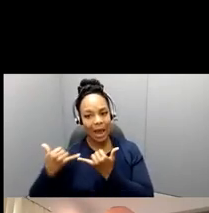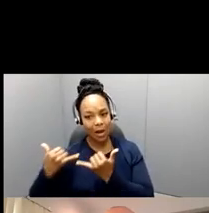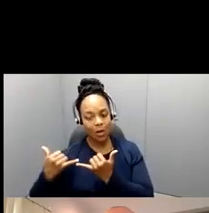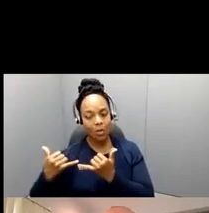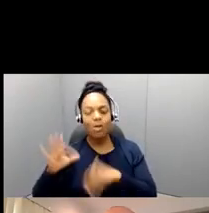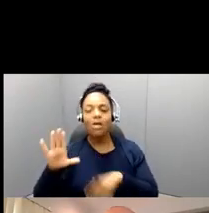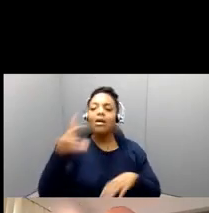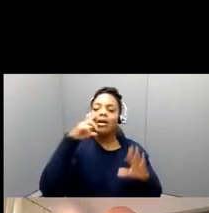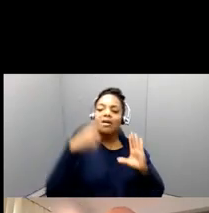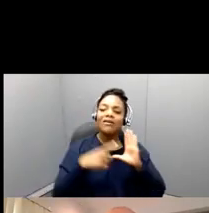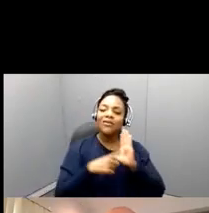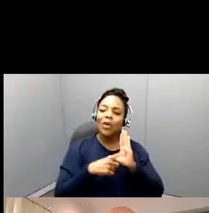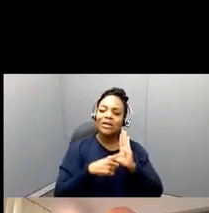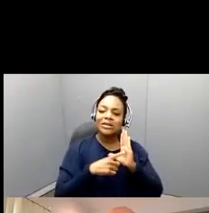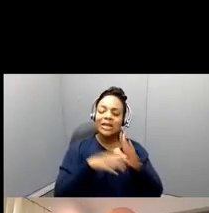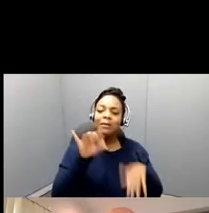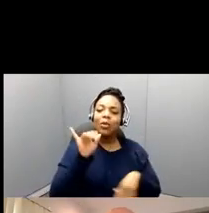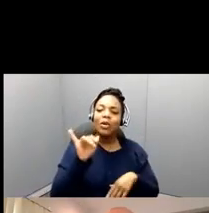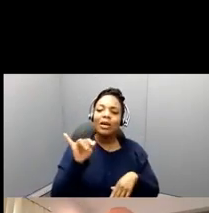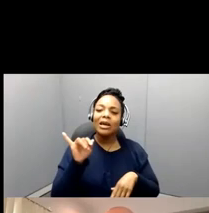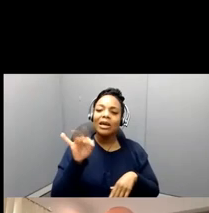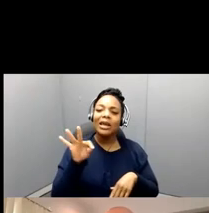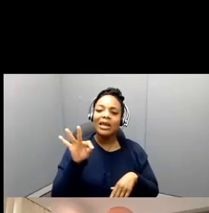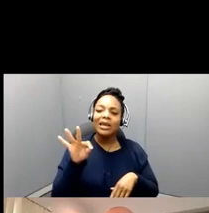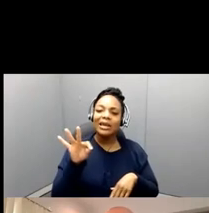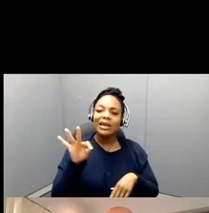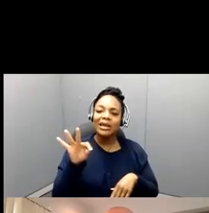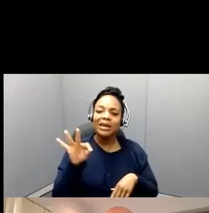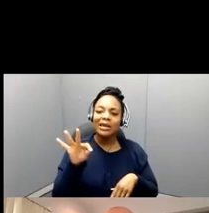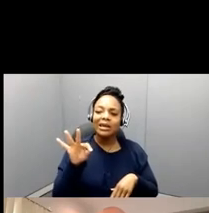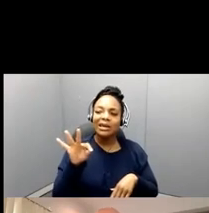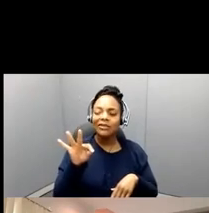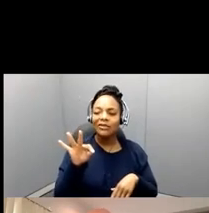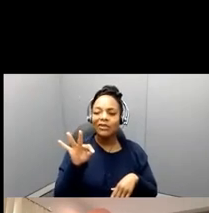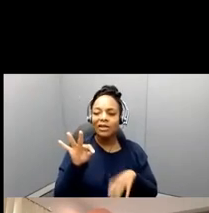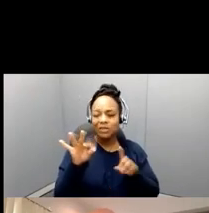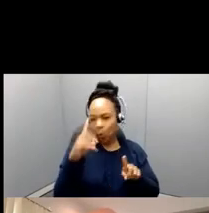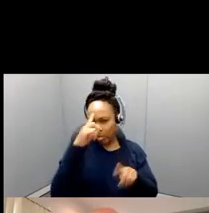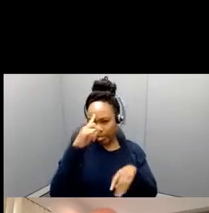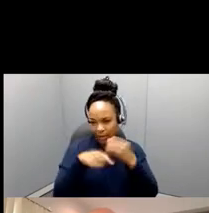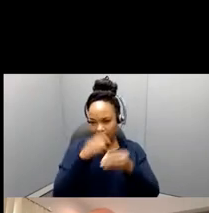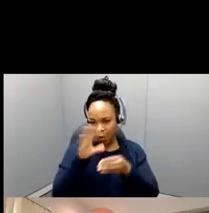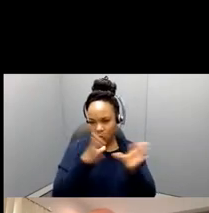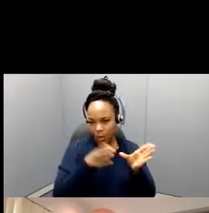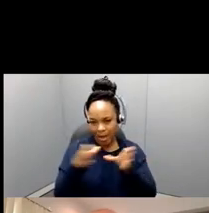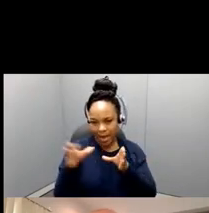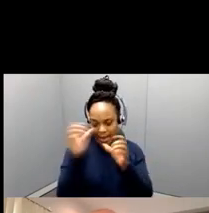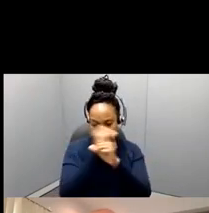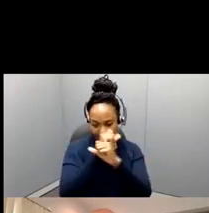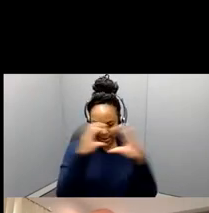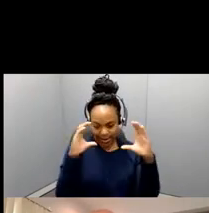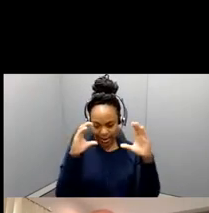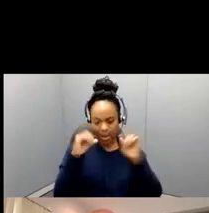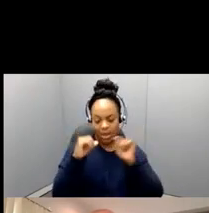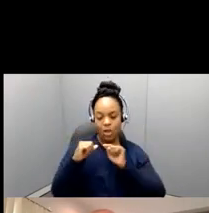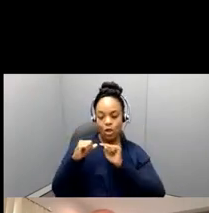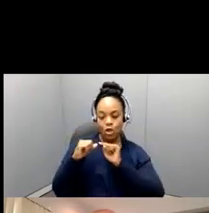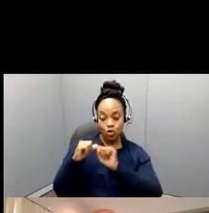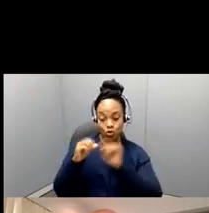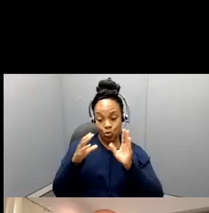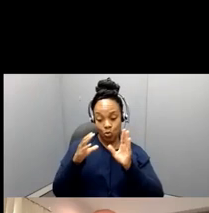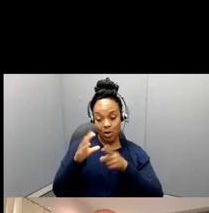if your plan is, at this point, should think about, these are people, you're going to finish your, you plan to defend